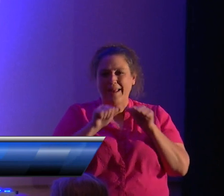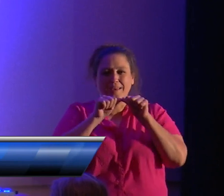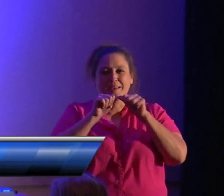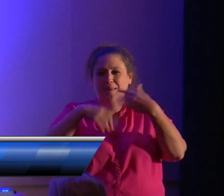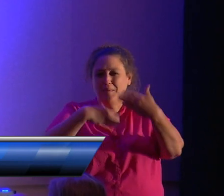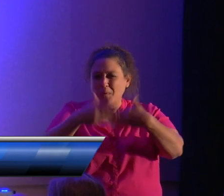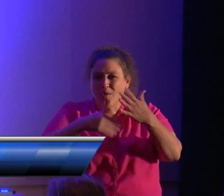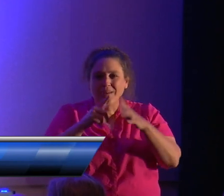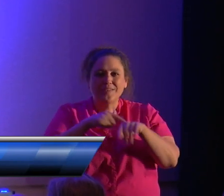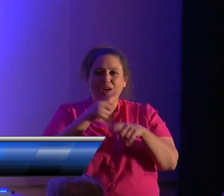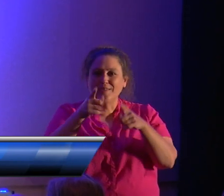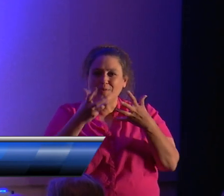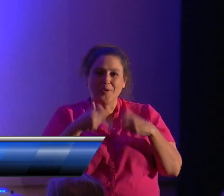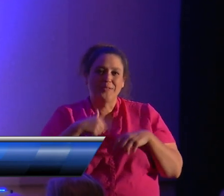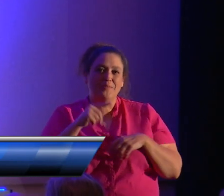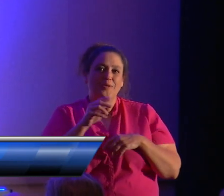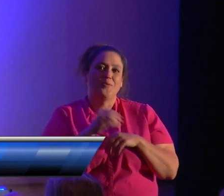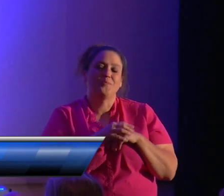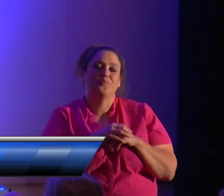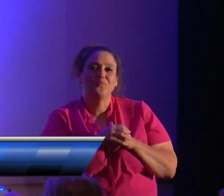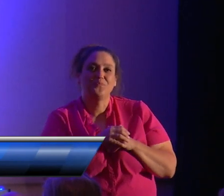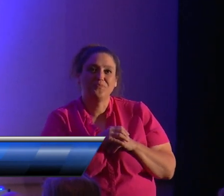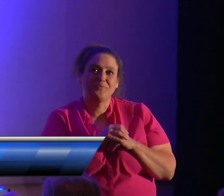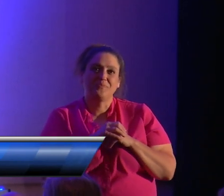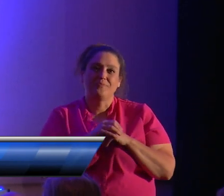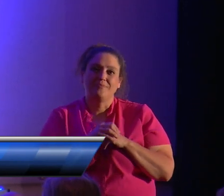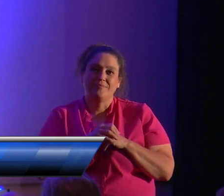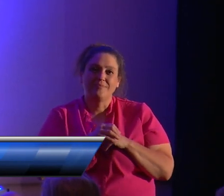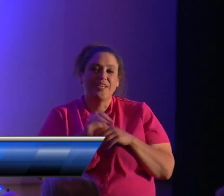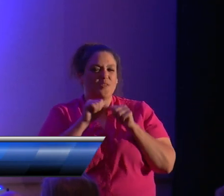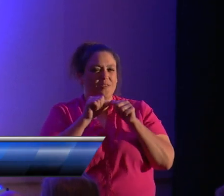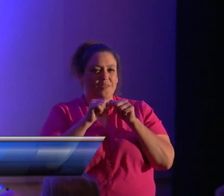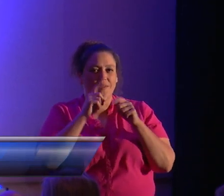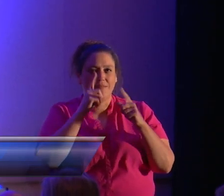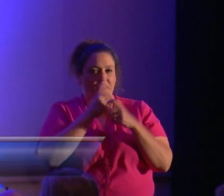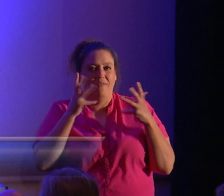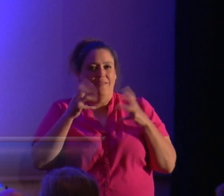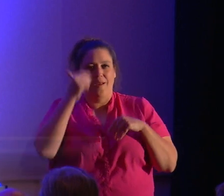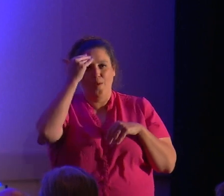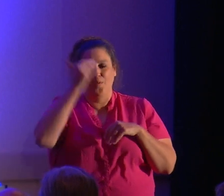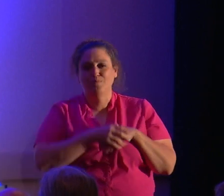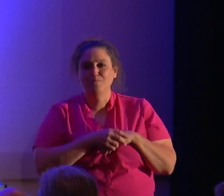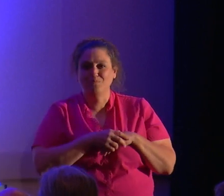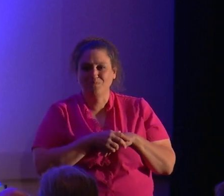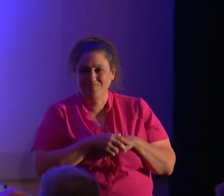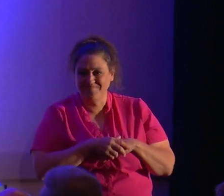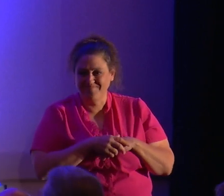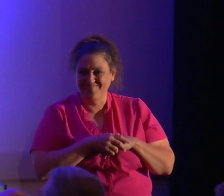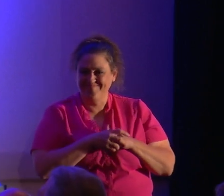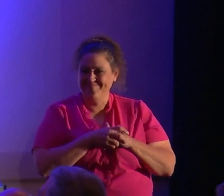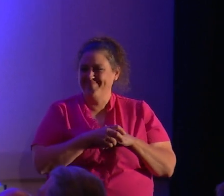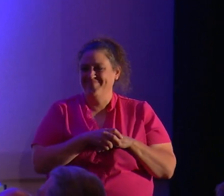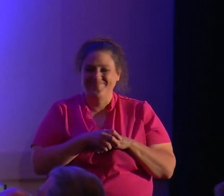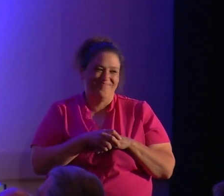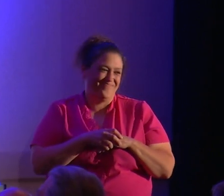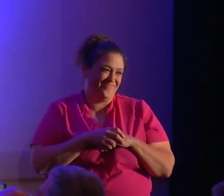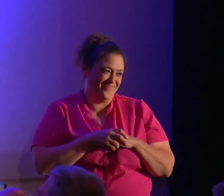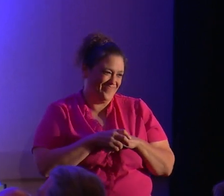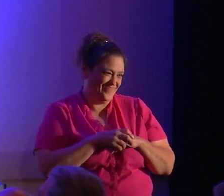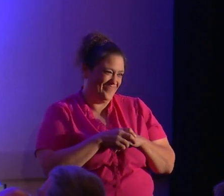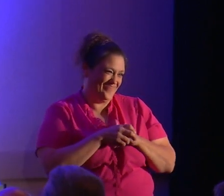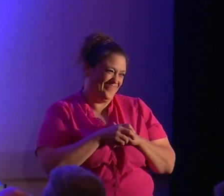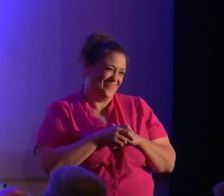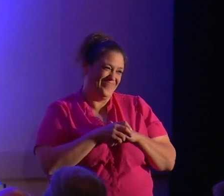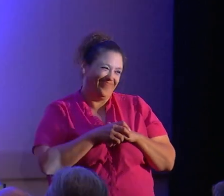That's the first verse of Girl from Ipanema. That's all I know in Portuguese. So, very